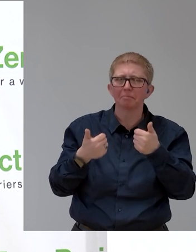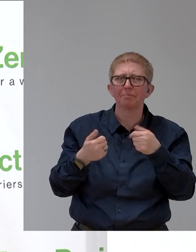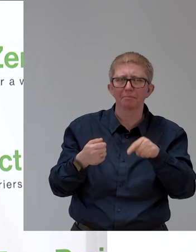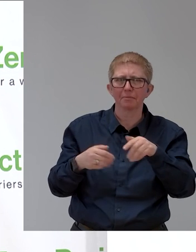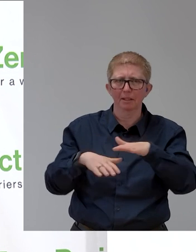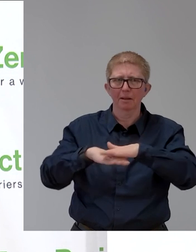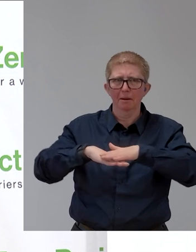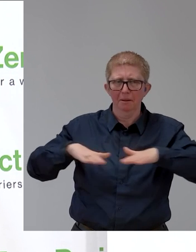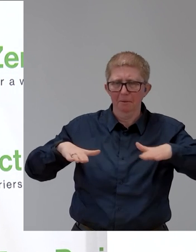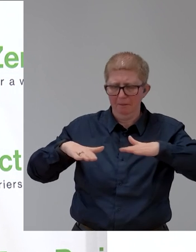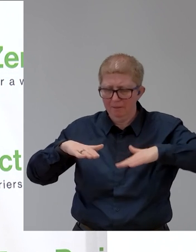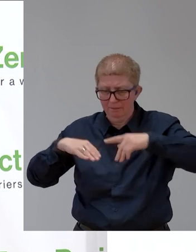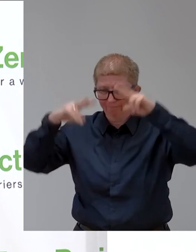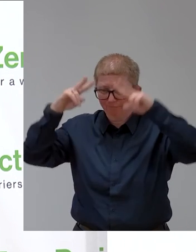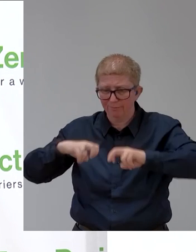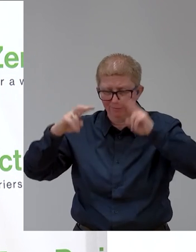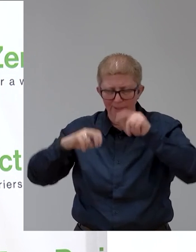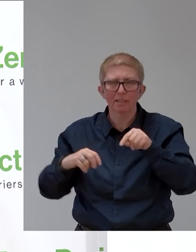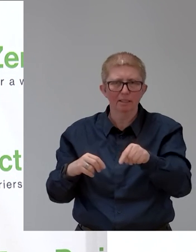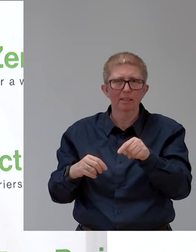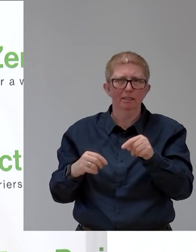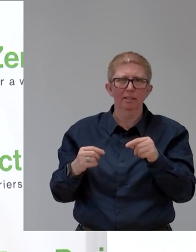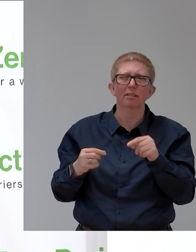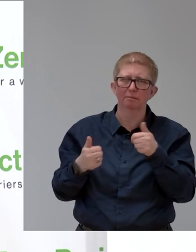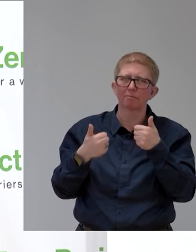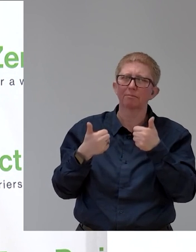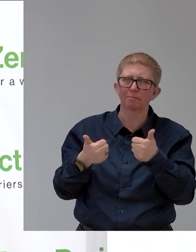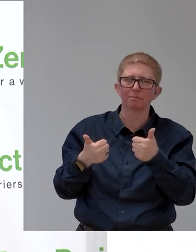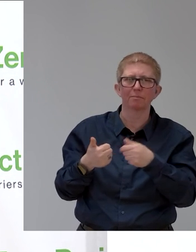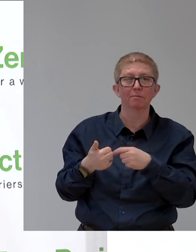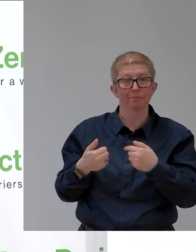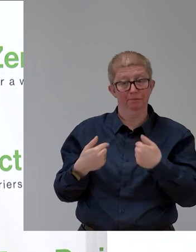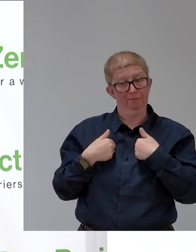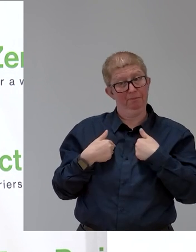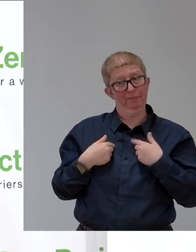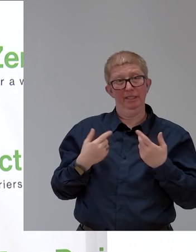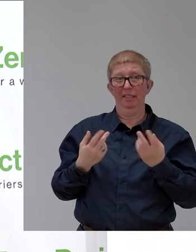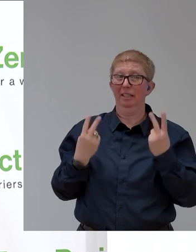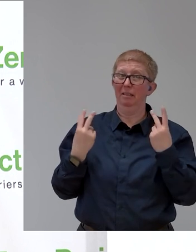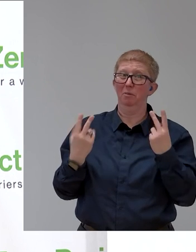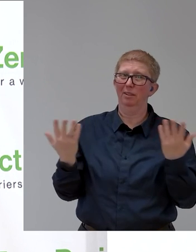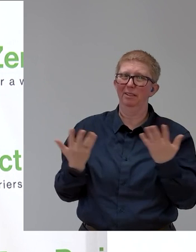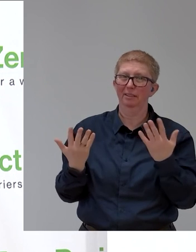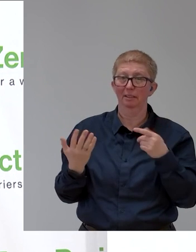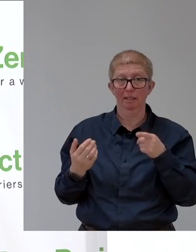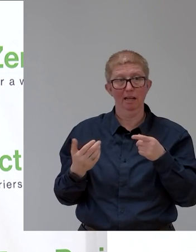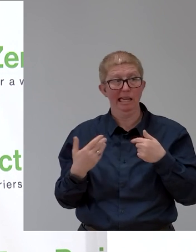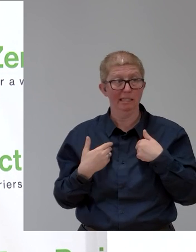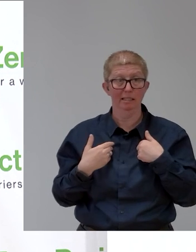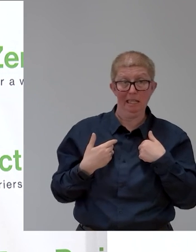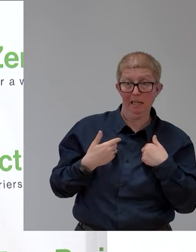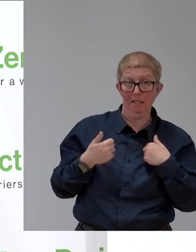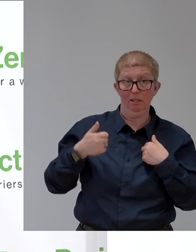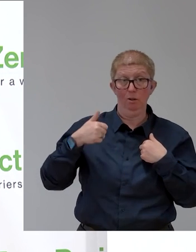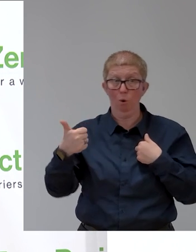For me, it is very hard to judge because it's very technical. It's not my expertise,